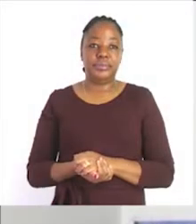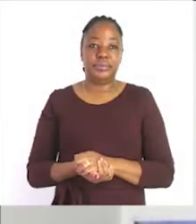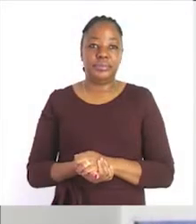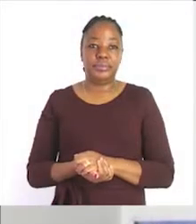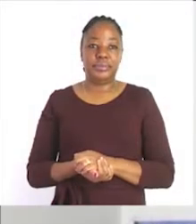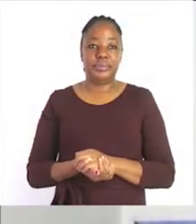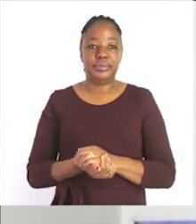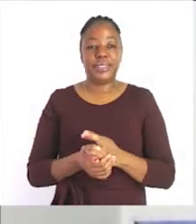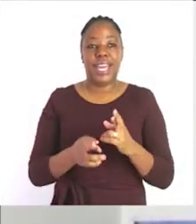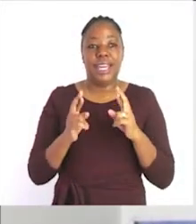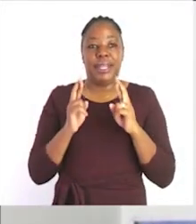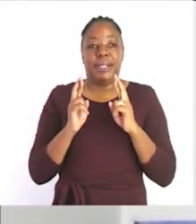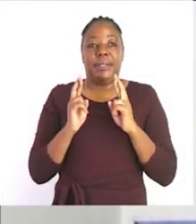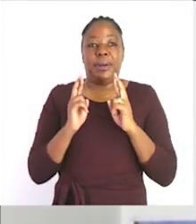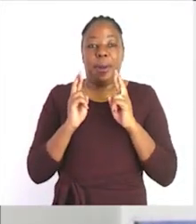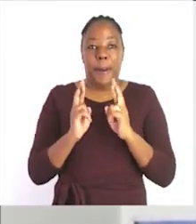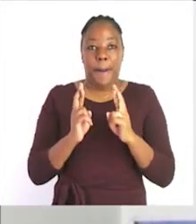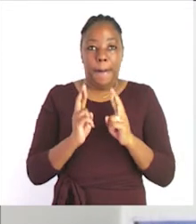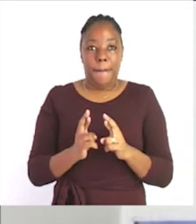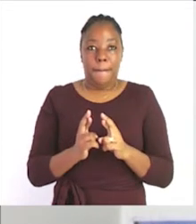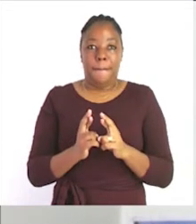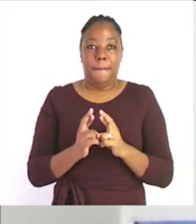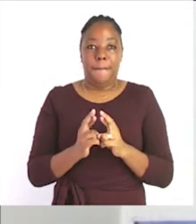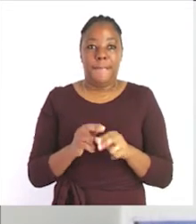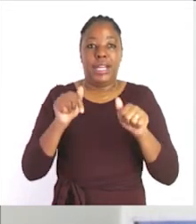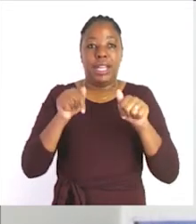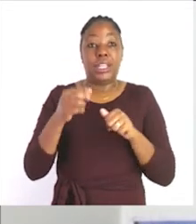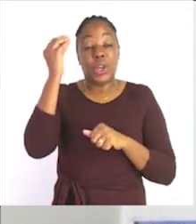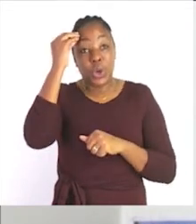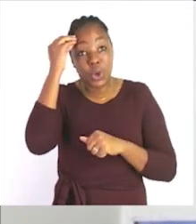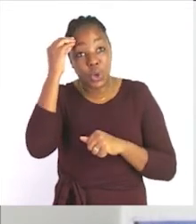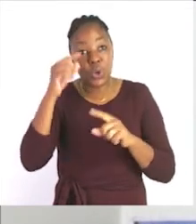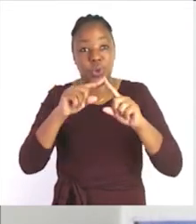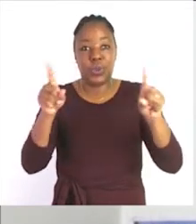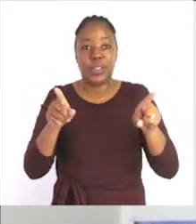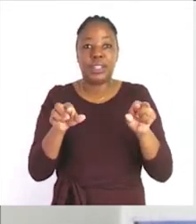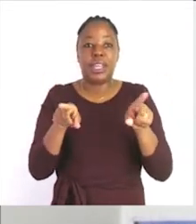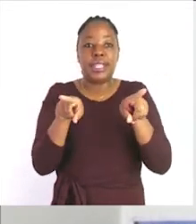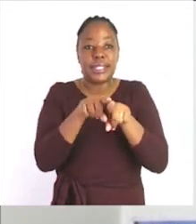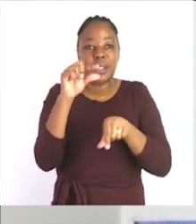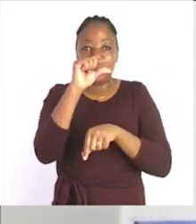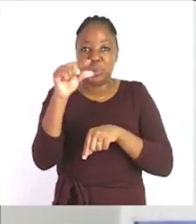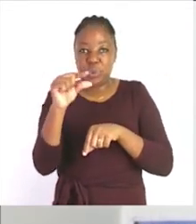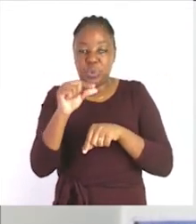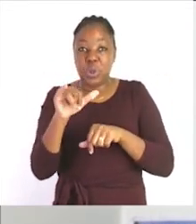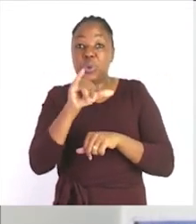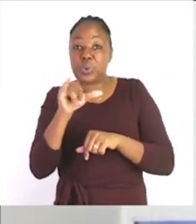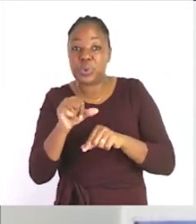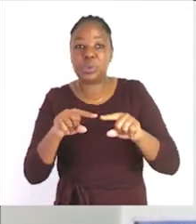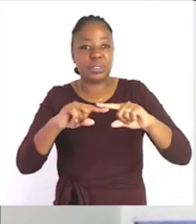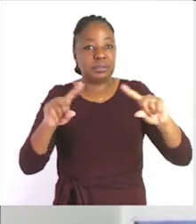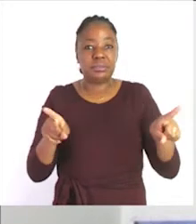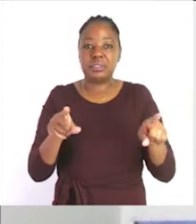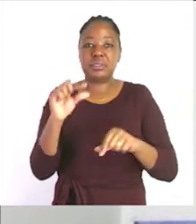i hope you now know the difference between synonyms and antonyms remember synonyms mean the same